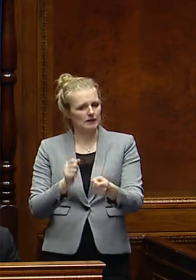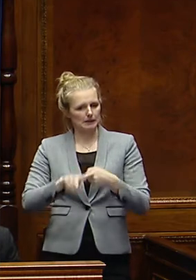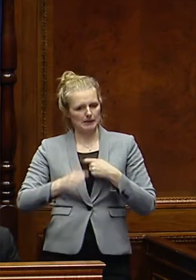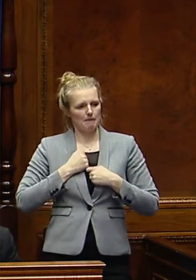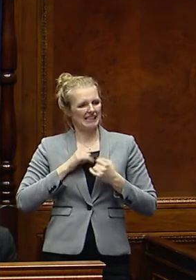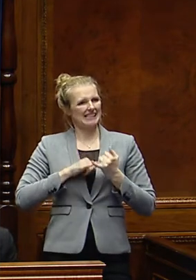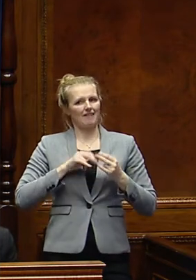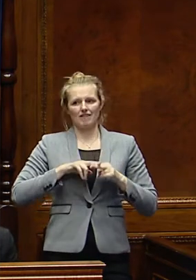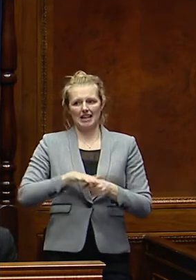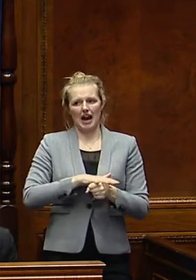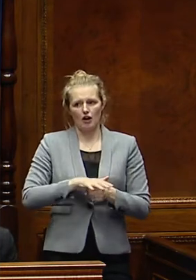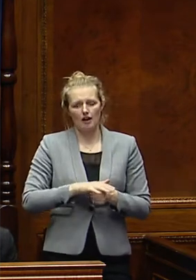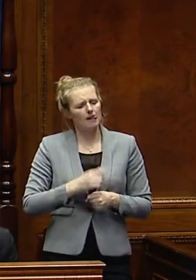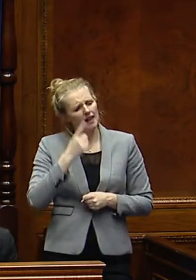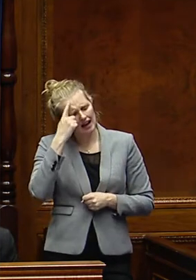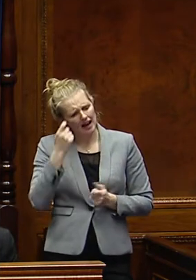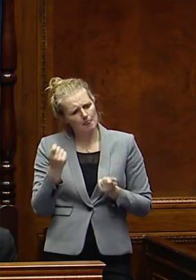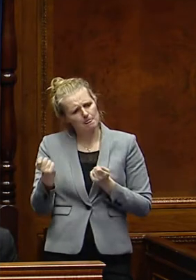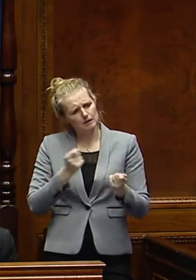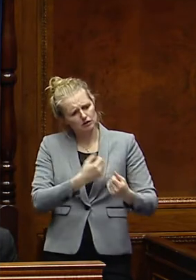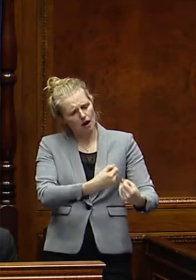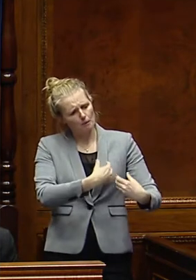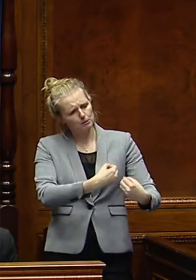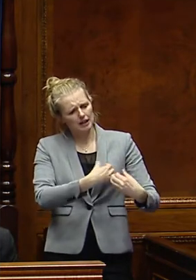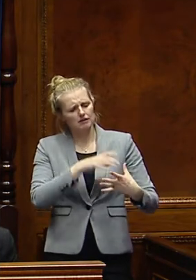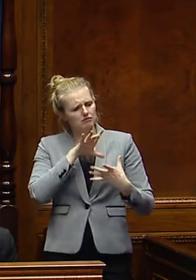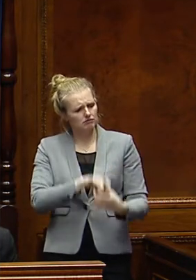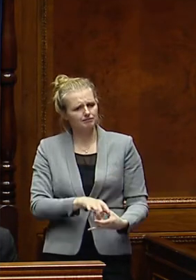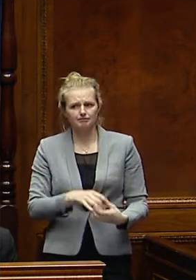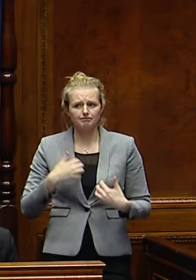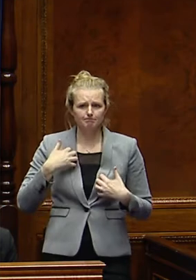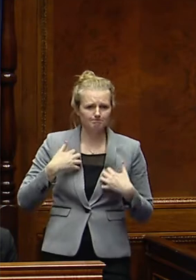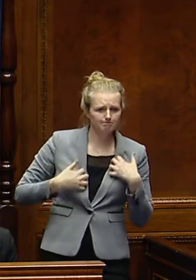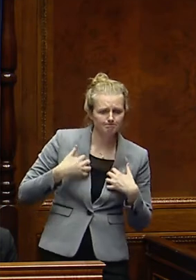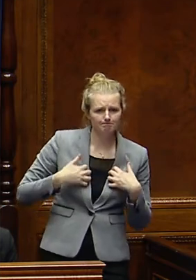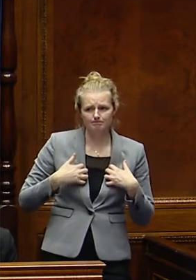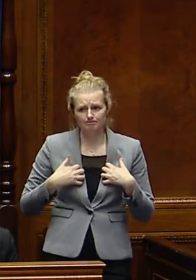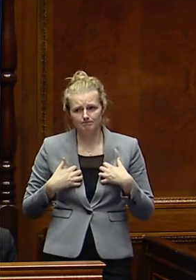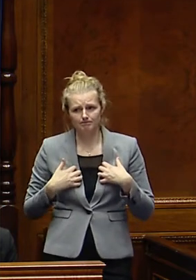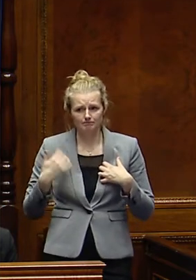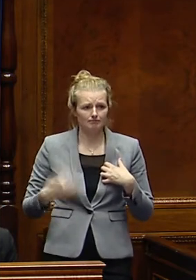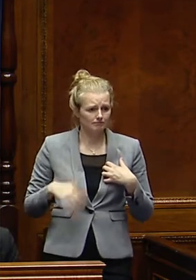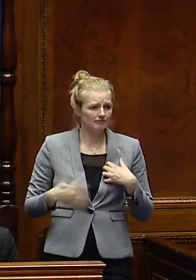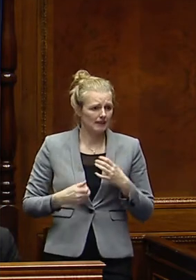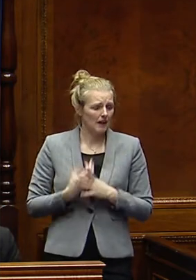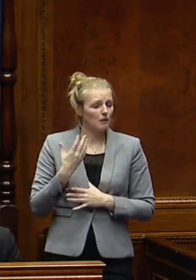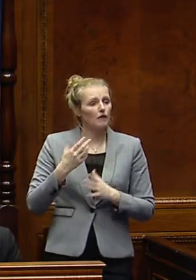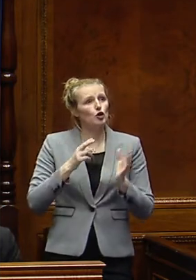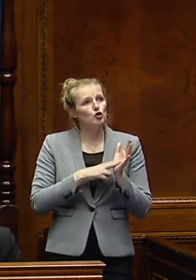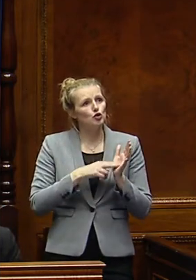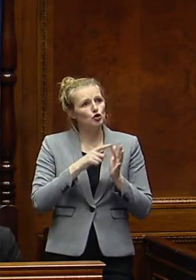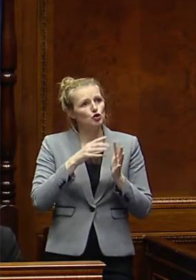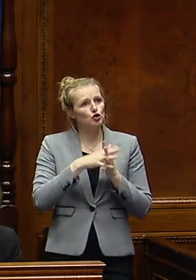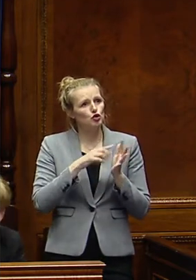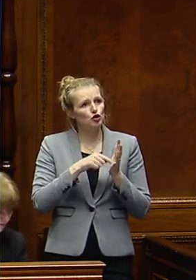Seinfeld. But could the Minister give an update on the much-anticipated and long-overdue redevelopment of the Newton Arts Library, please?